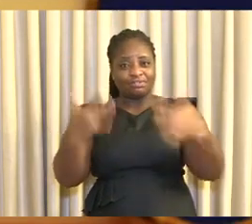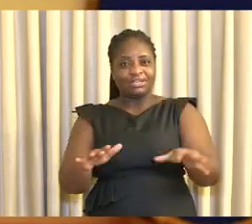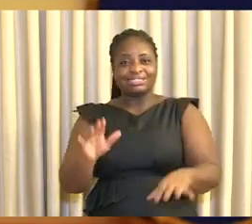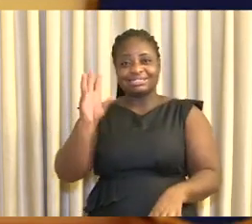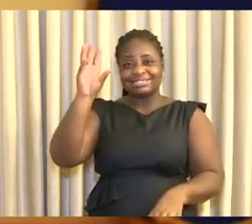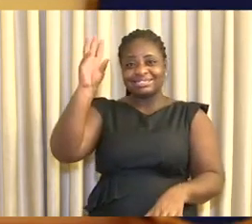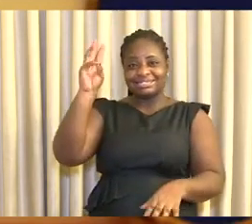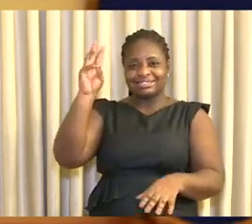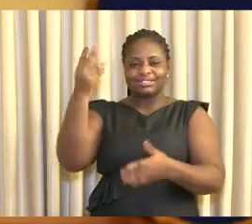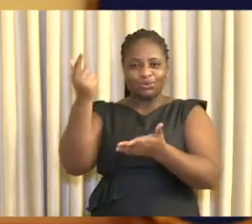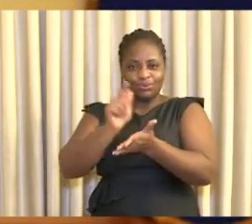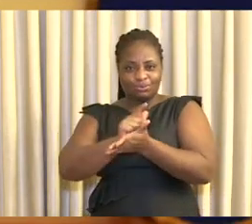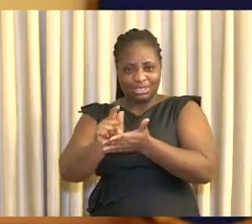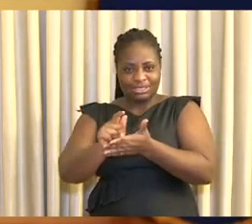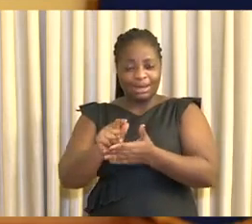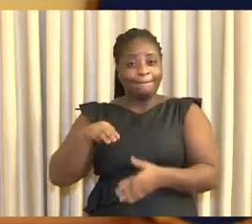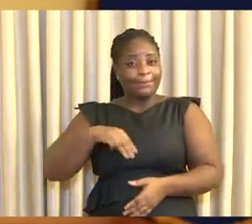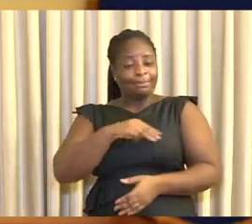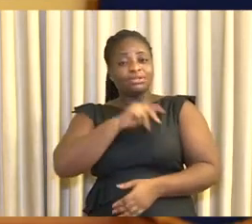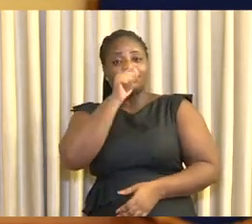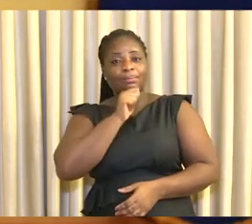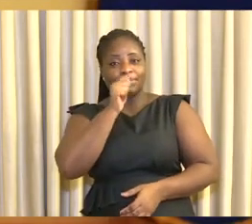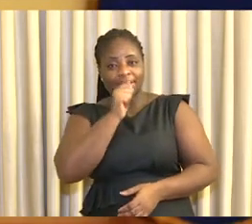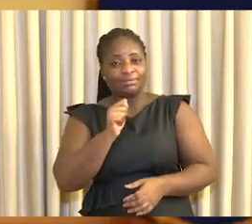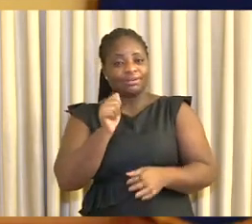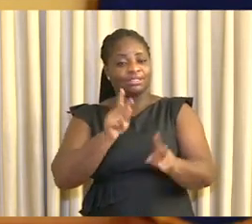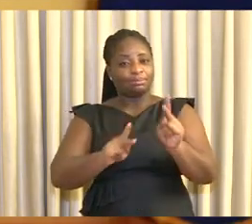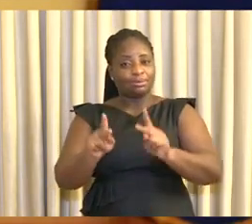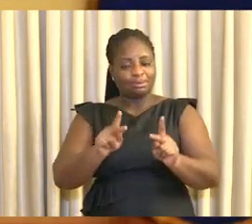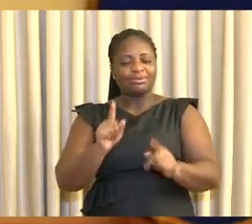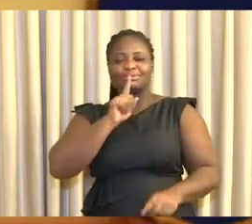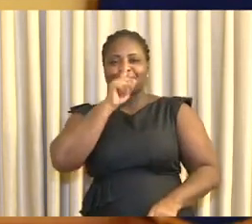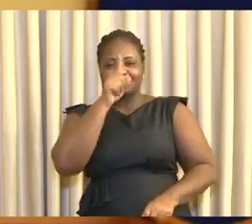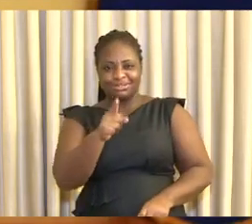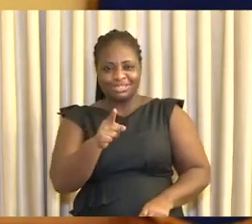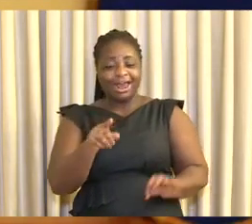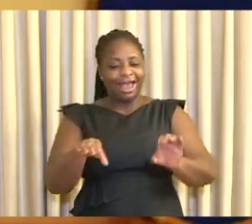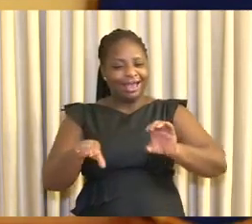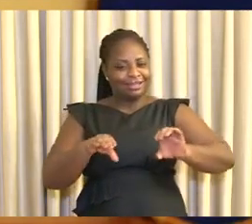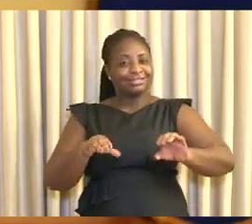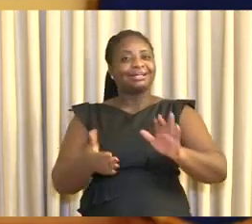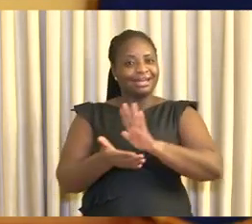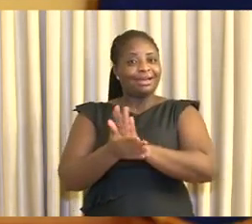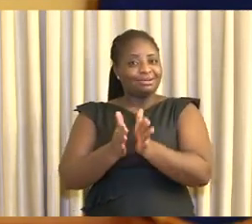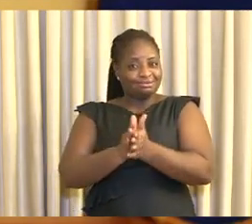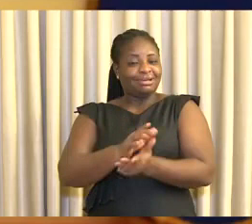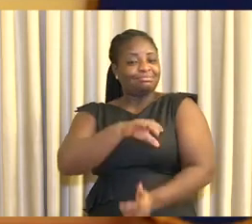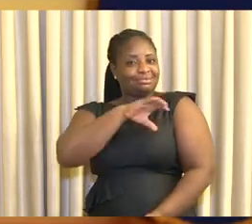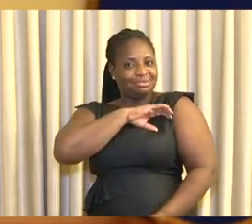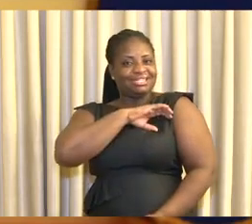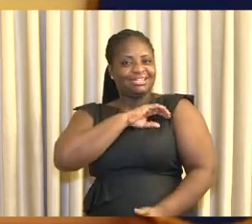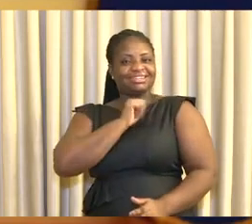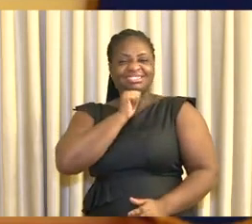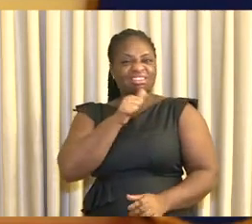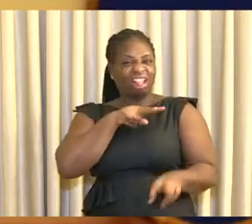weeks. Members of the private sector fund have indeed acted like citizens and not spectators